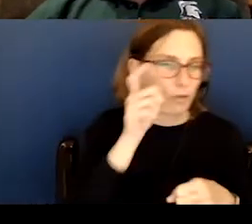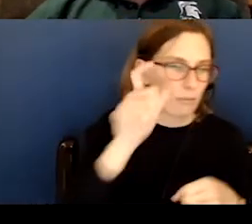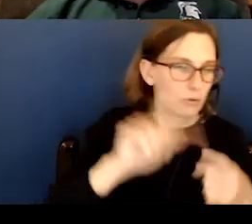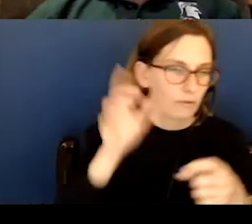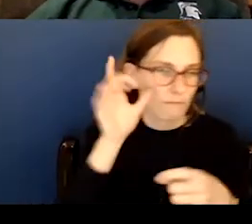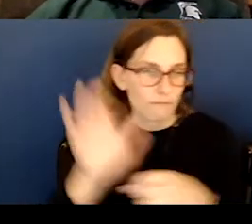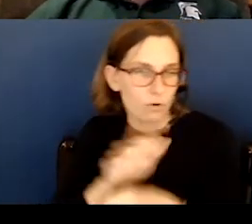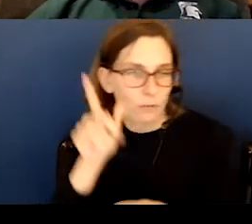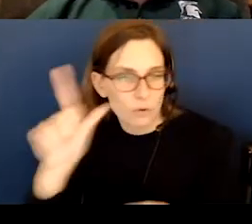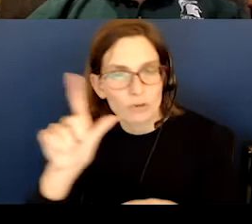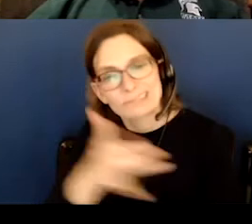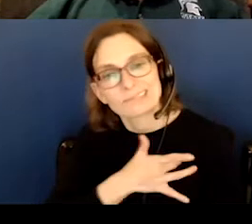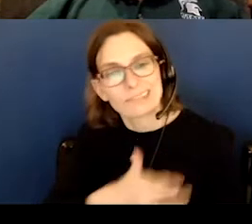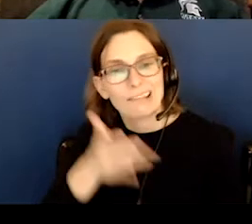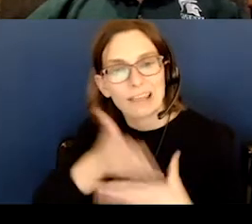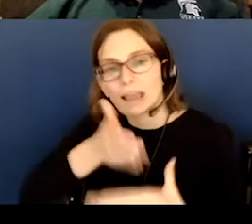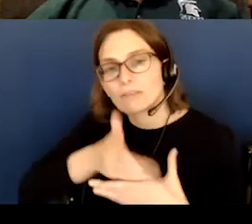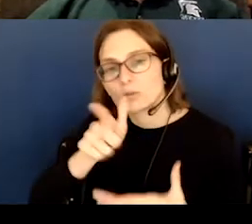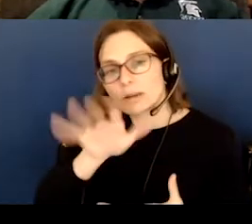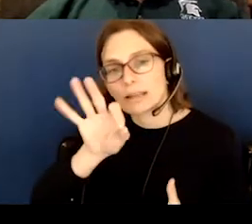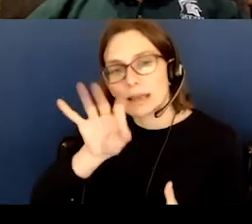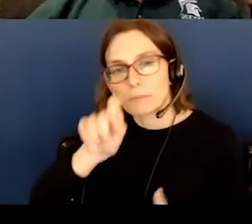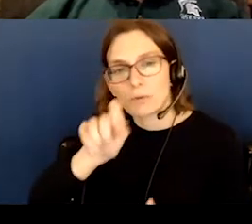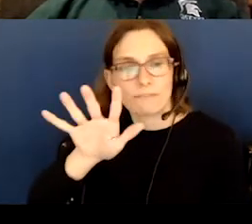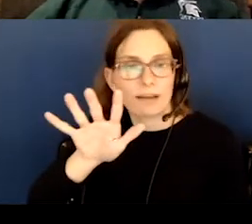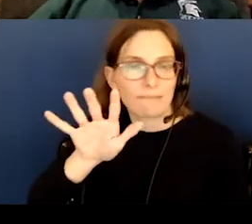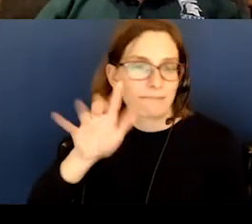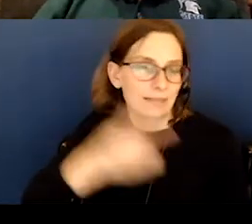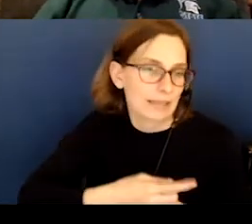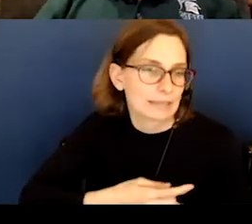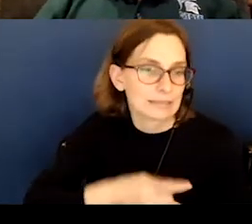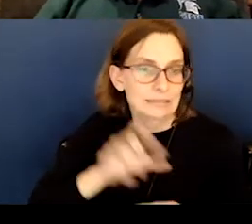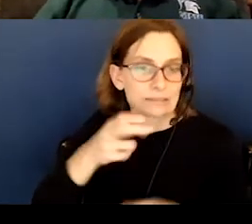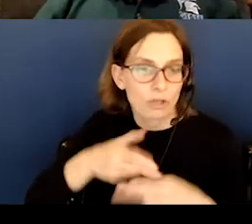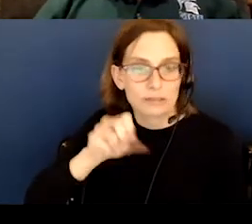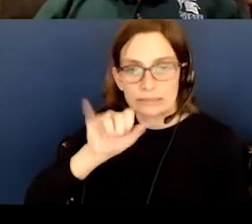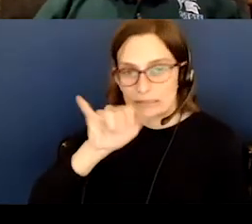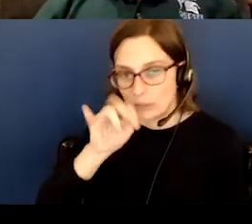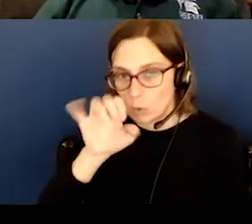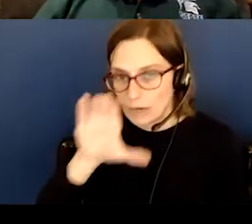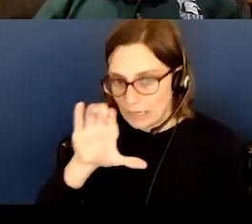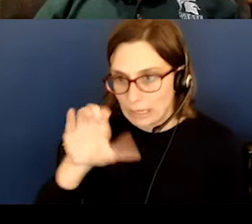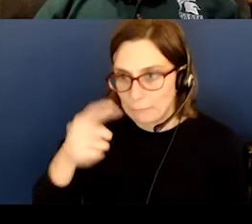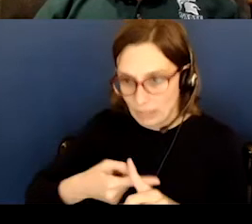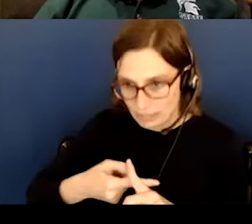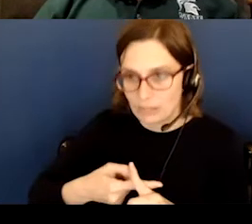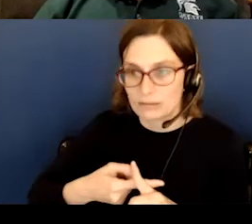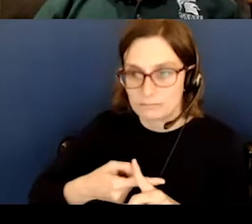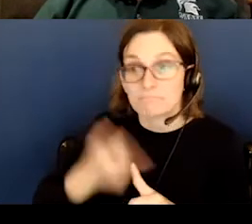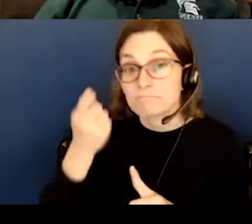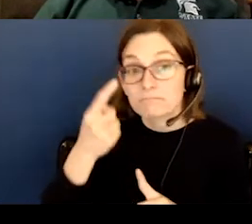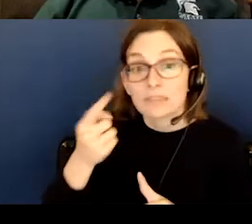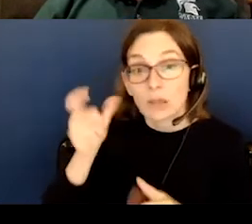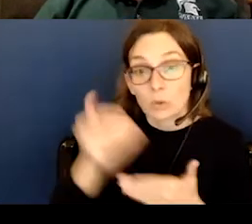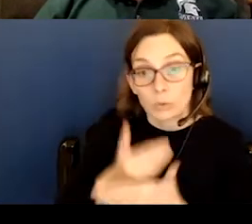days on average. Uh, this is called a cenotic month. Um, so what happens is here's new moon.